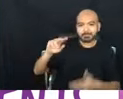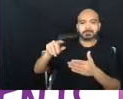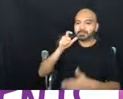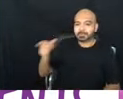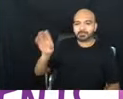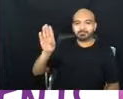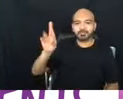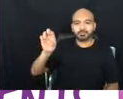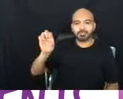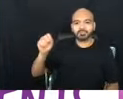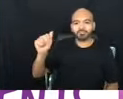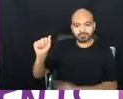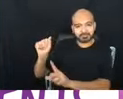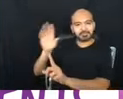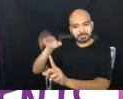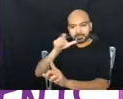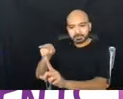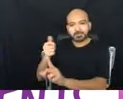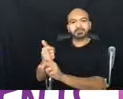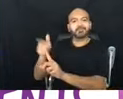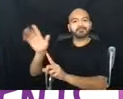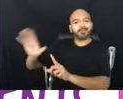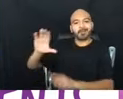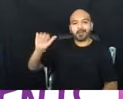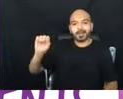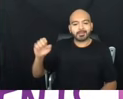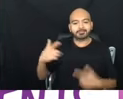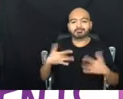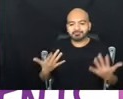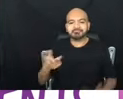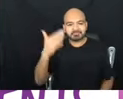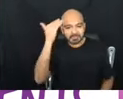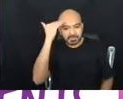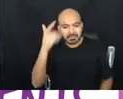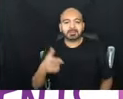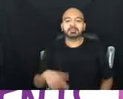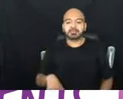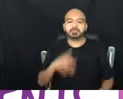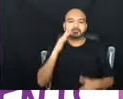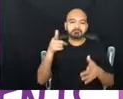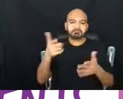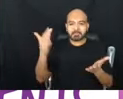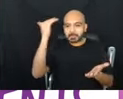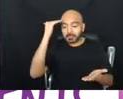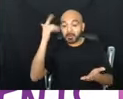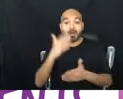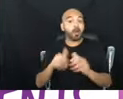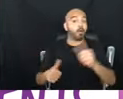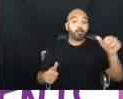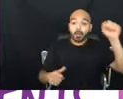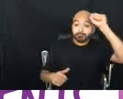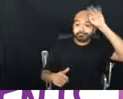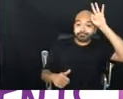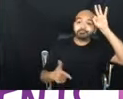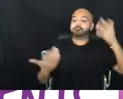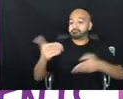and, uh, what, what Brescia's case is and we'll know who Brescia Meadows is, um, and others may be introduced to